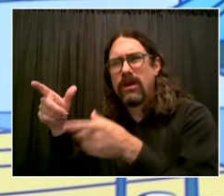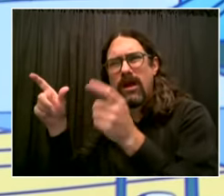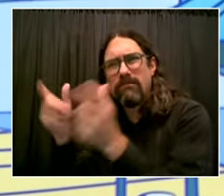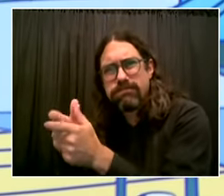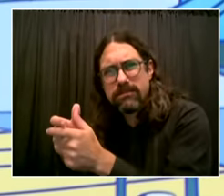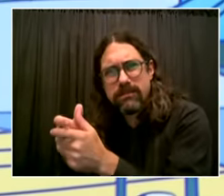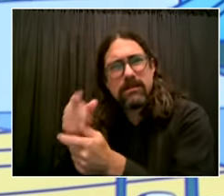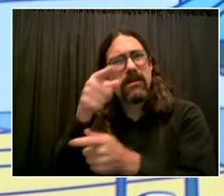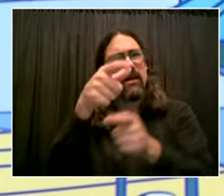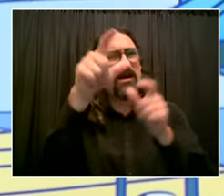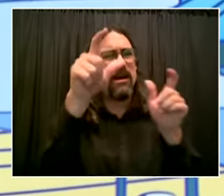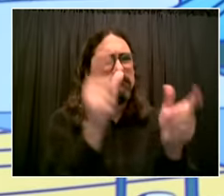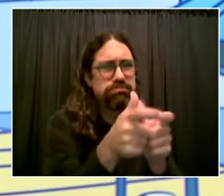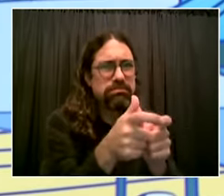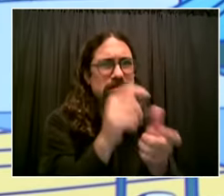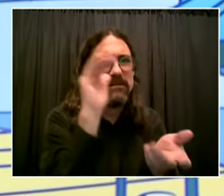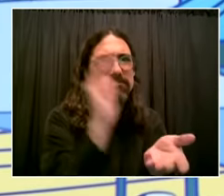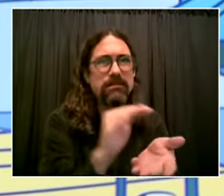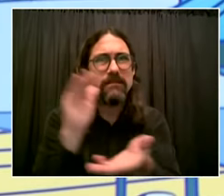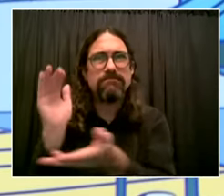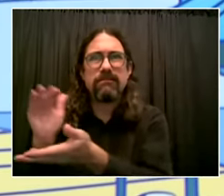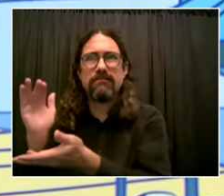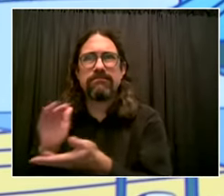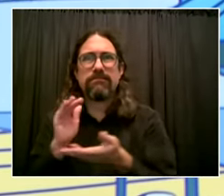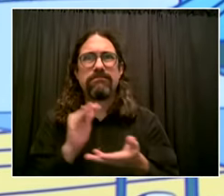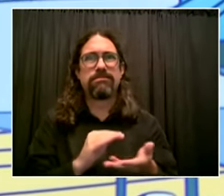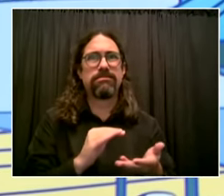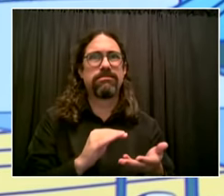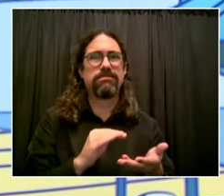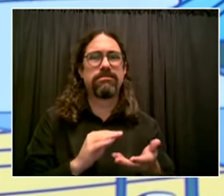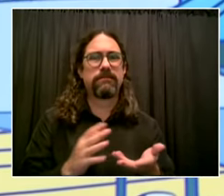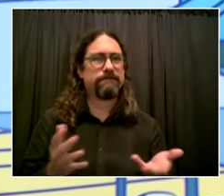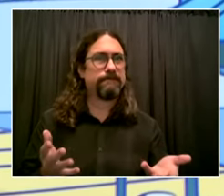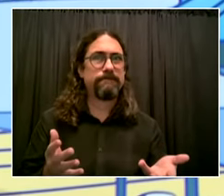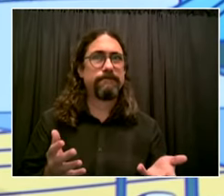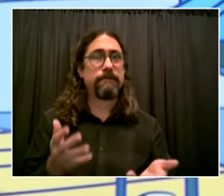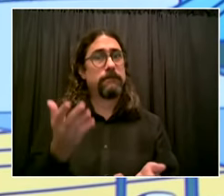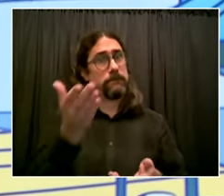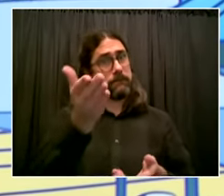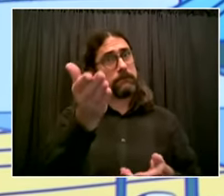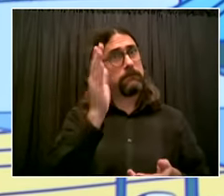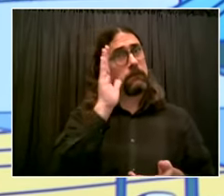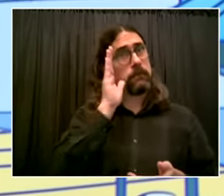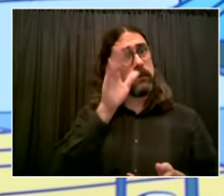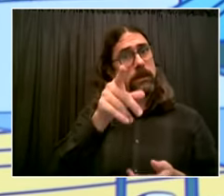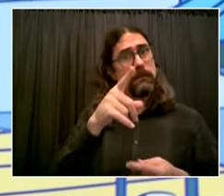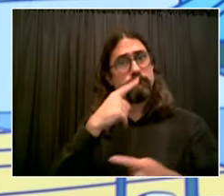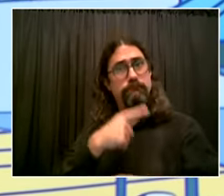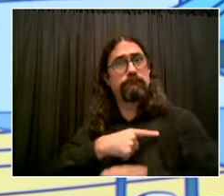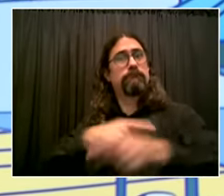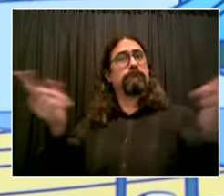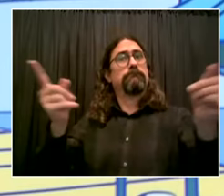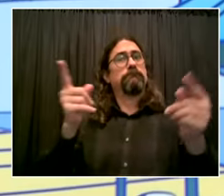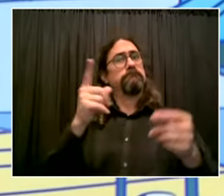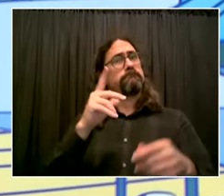declines it's from everything i understand jake and i've listened to the chancellor and others this is it would be absolutely premature and